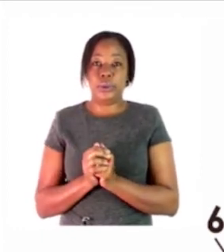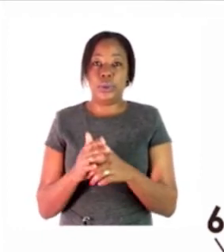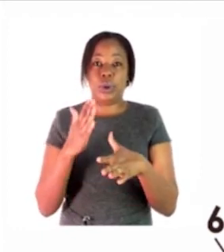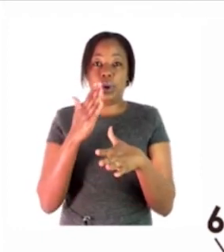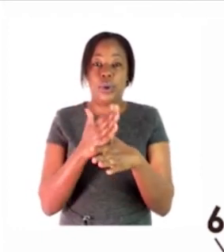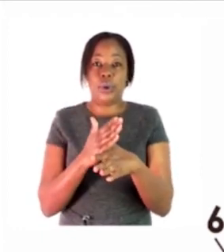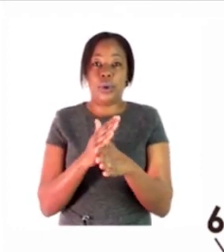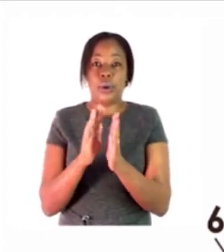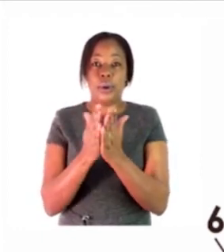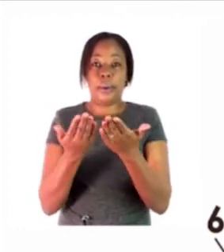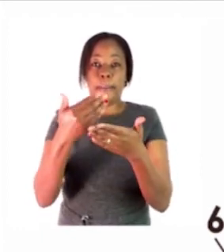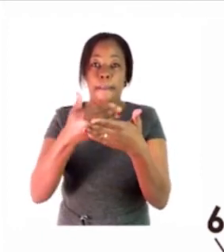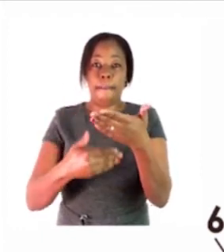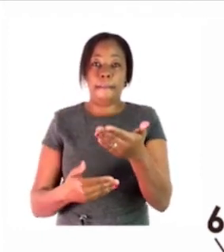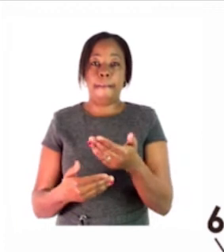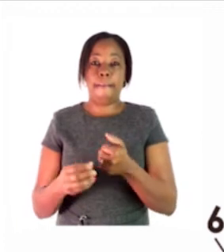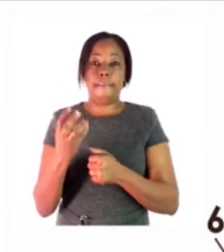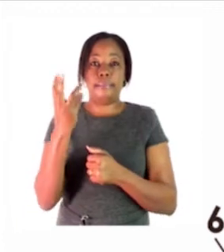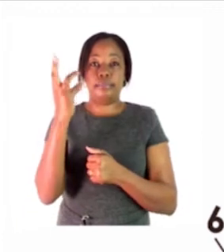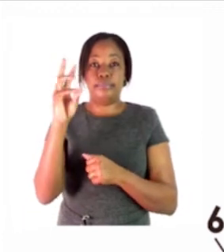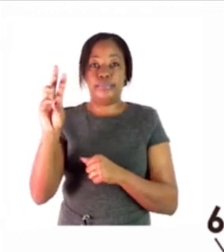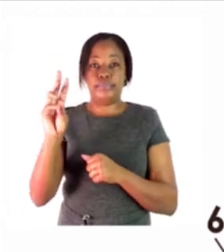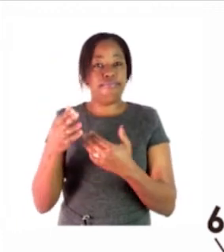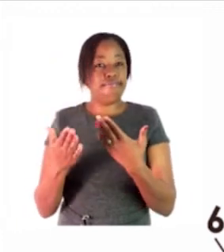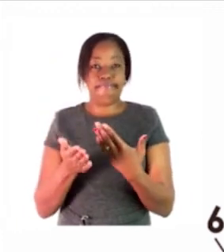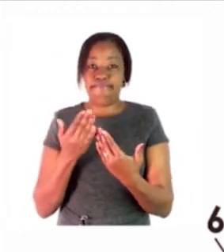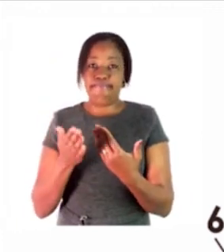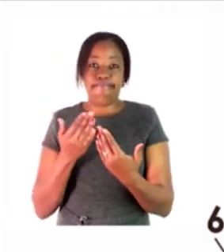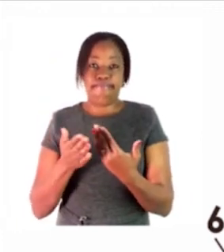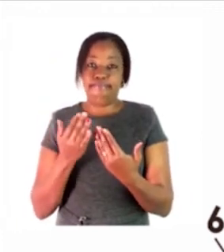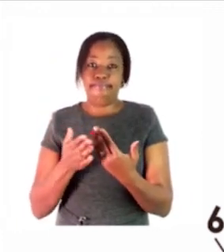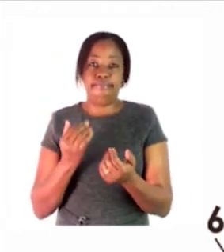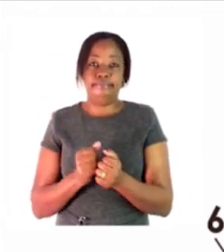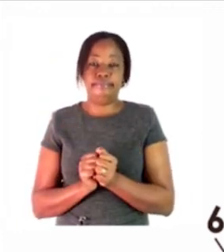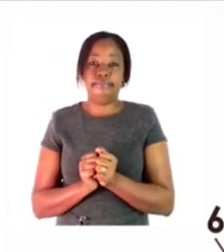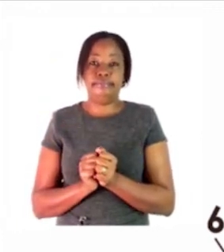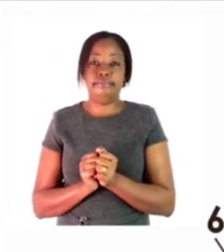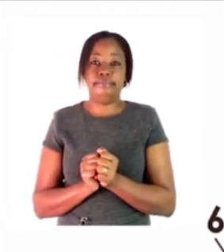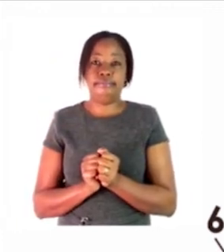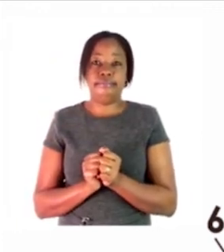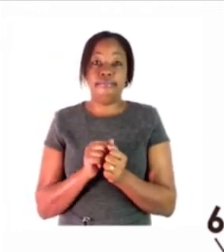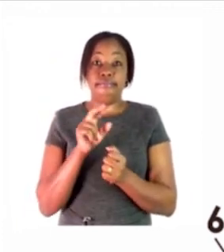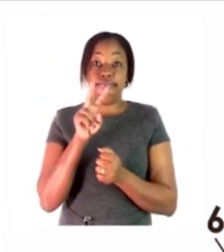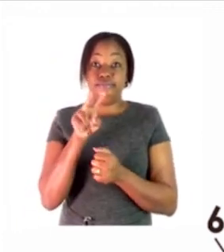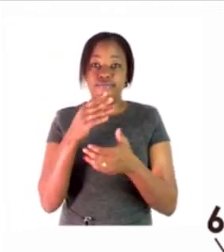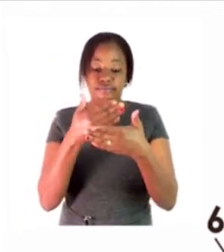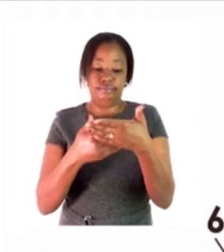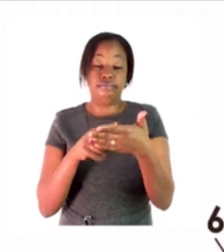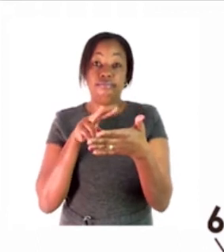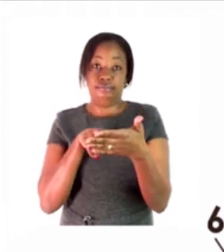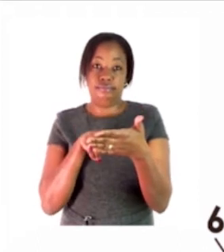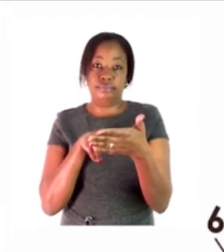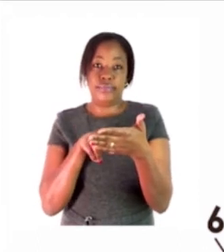page six is quite easy they have given you the answer for the first two numbers